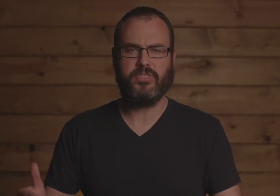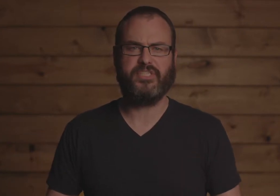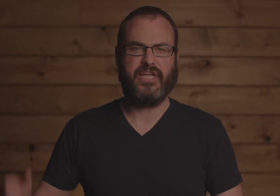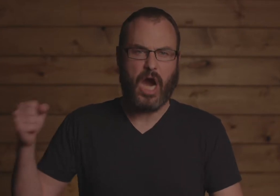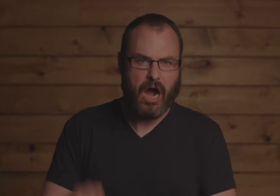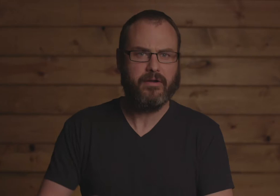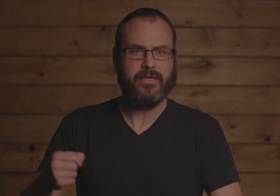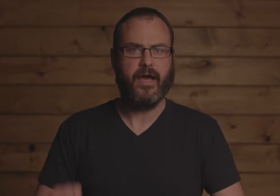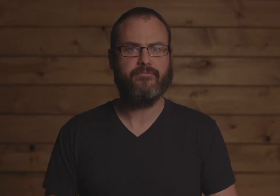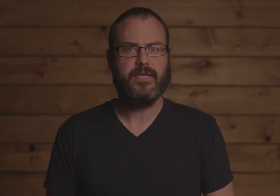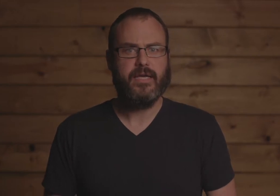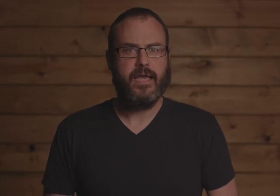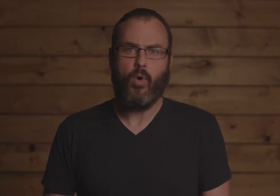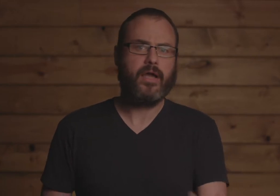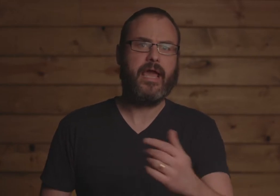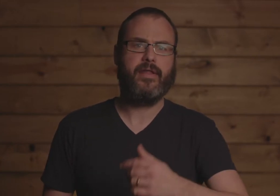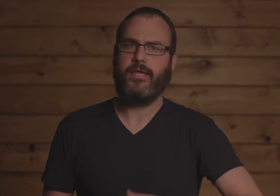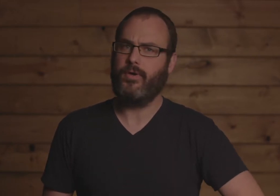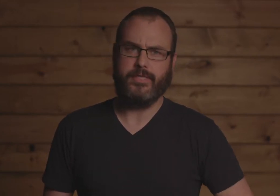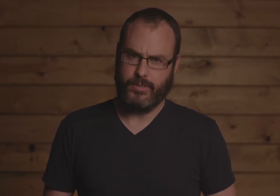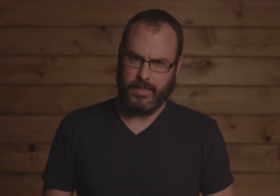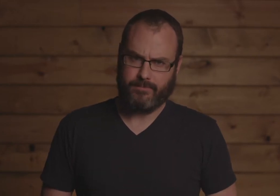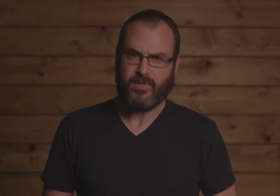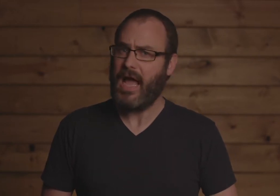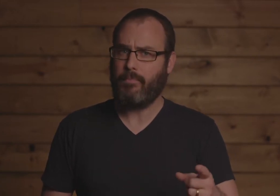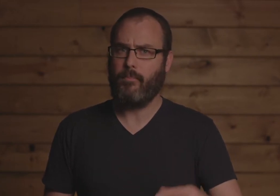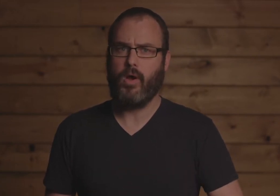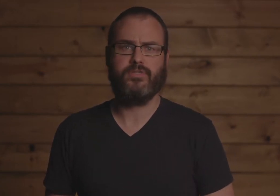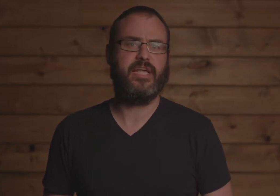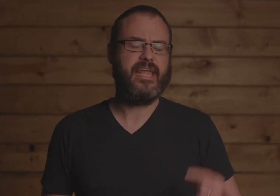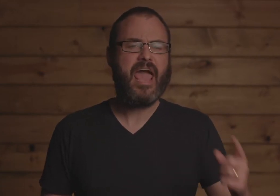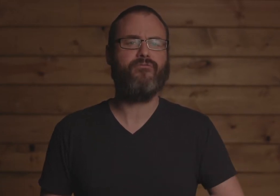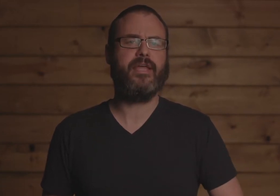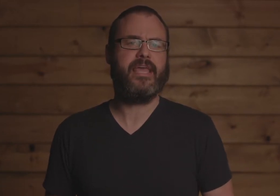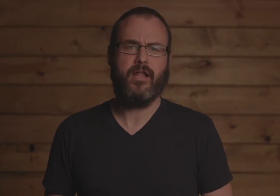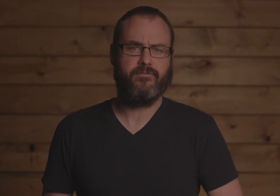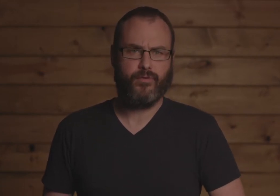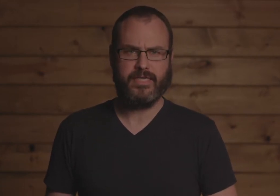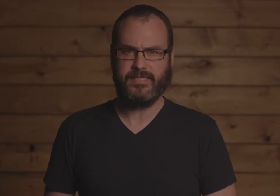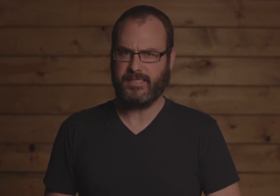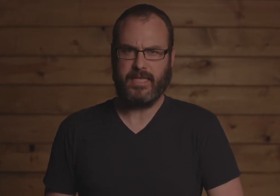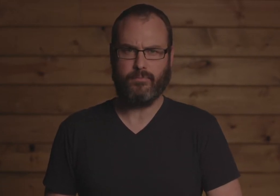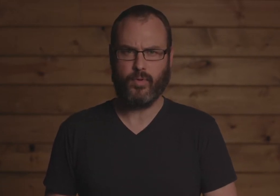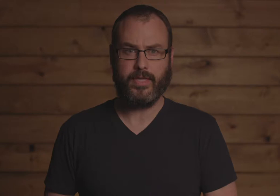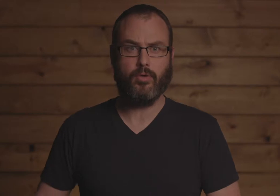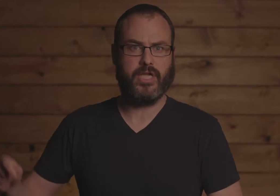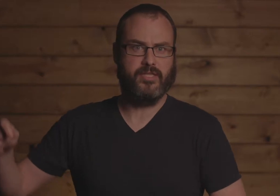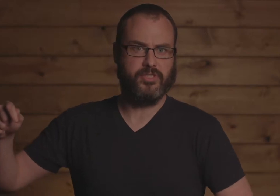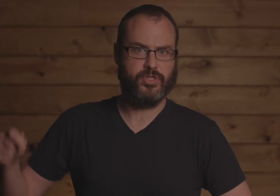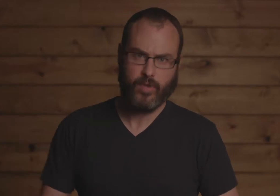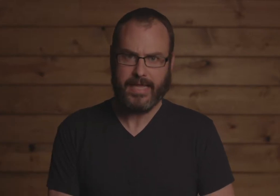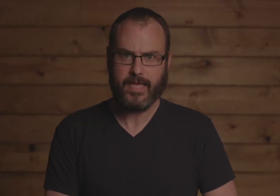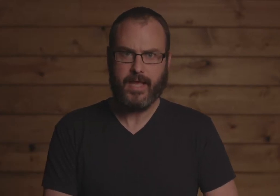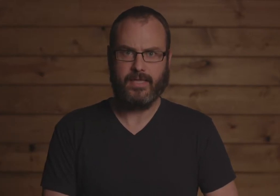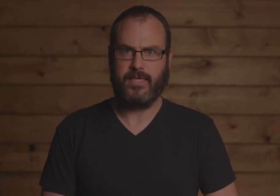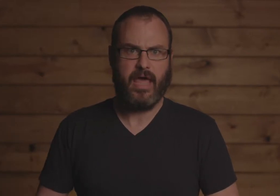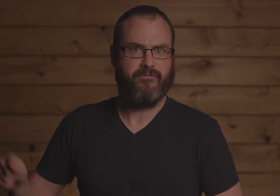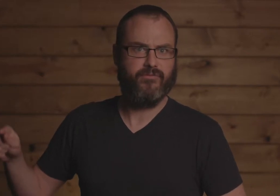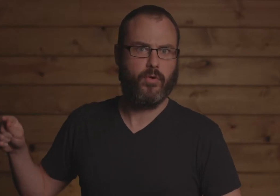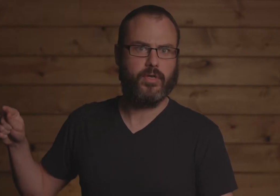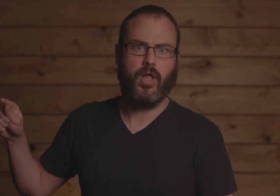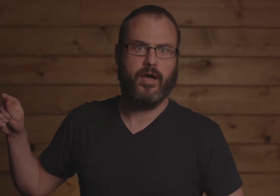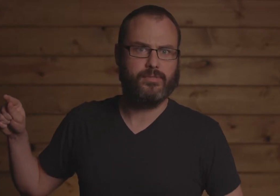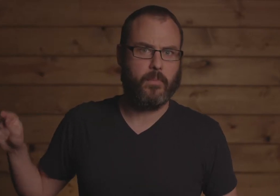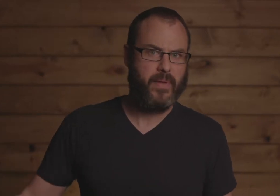weren't protesting hard enough. A walkout ain't gonna do it. I propose that every California Disney employee goes on strike until